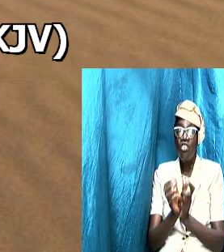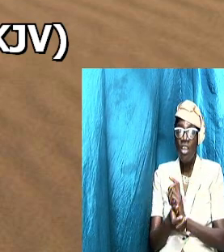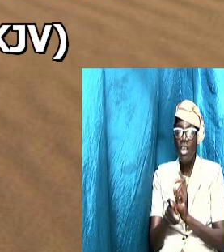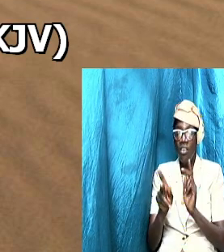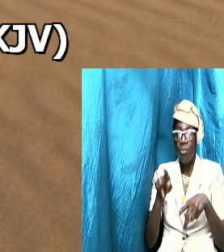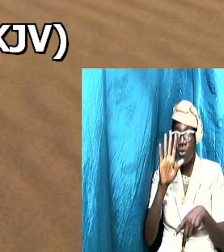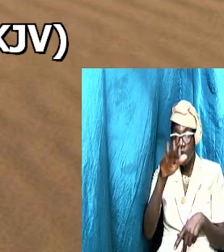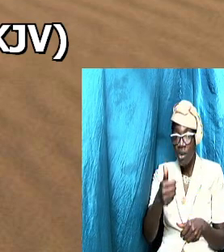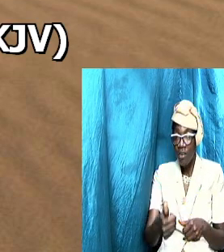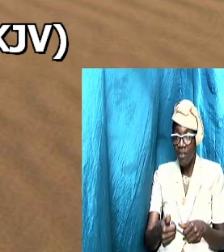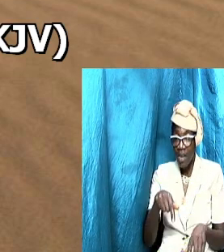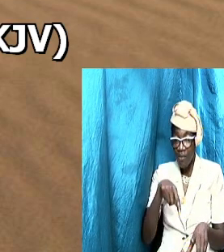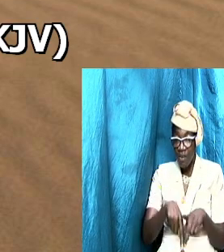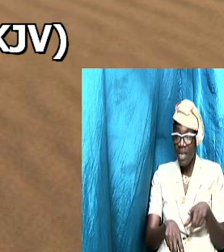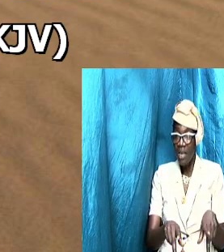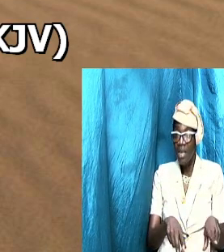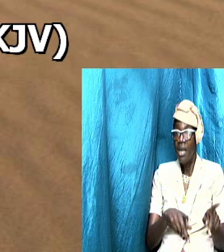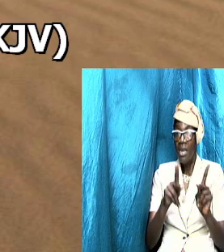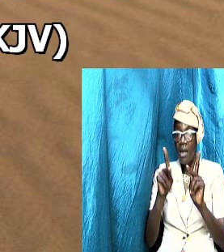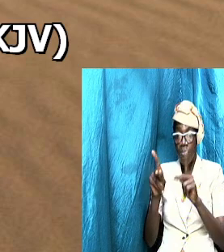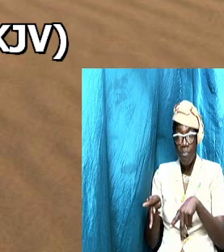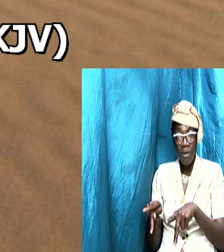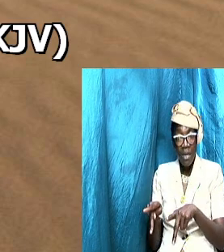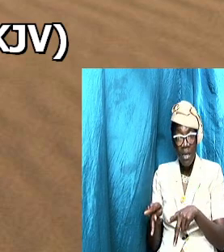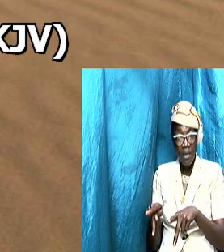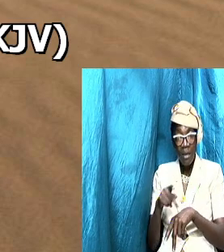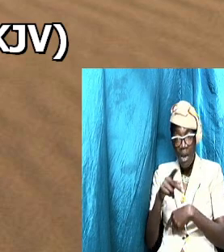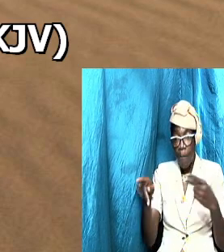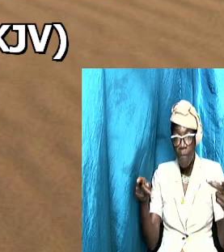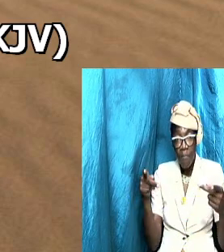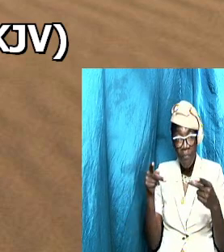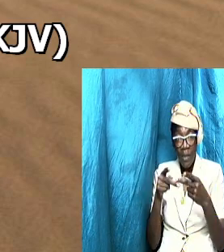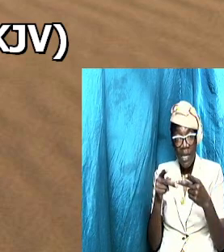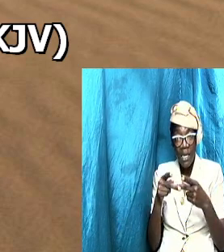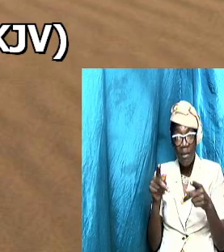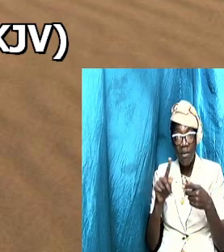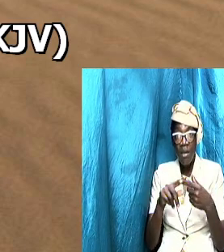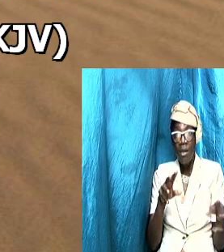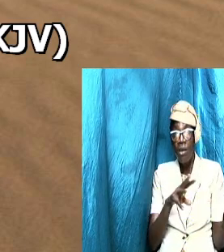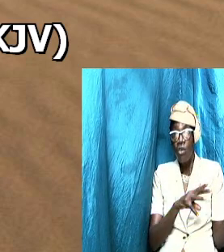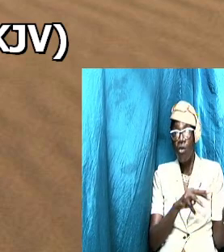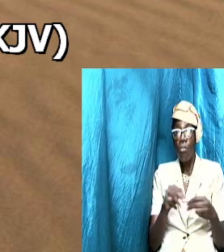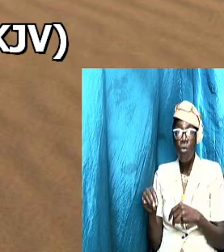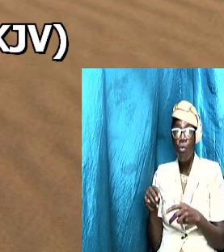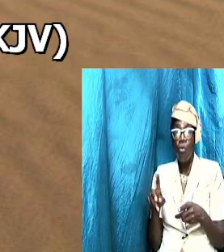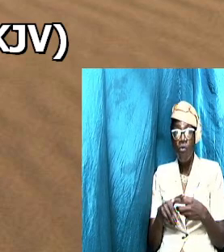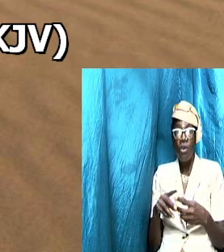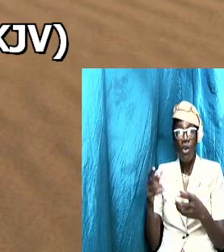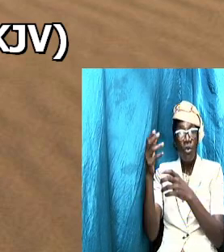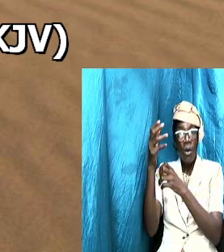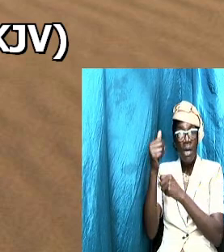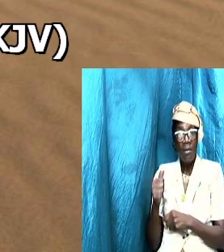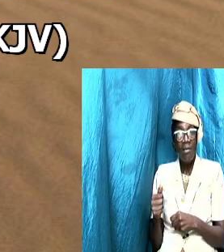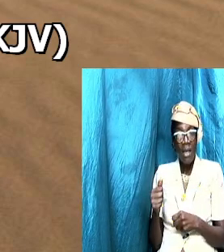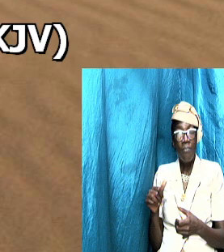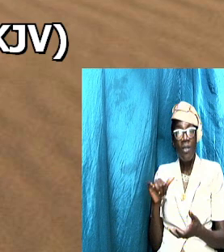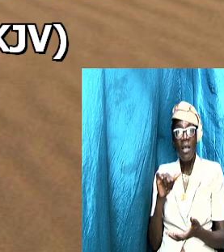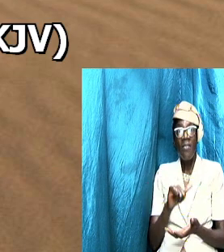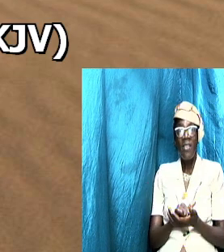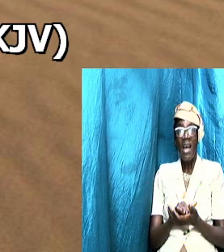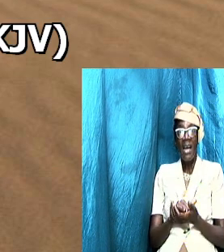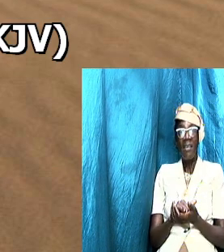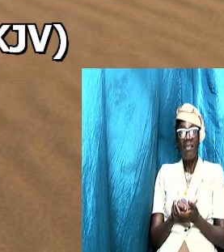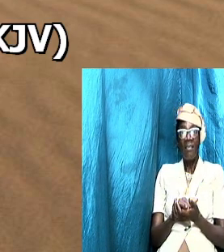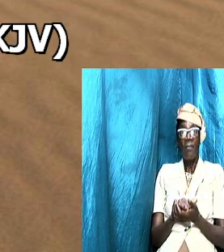ourselves in the position to move to accept that and